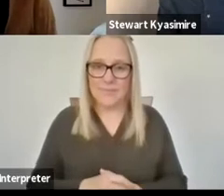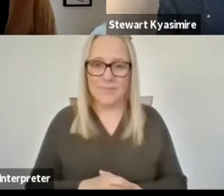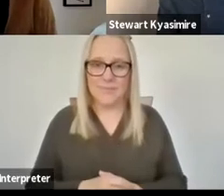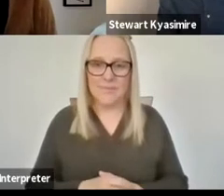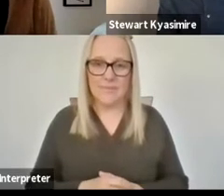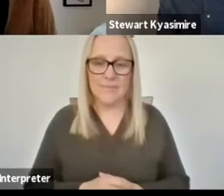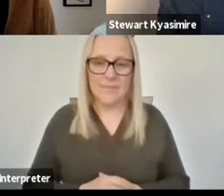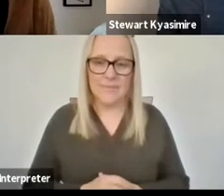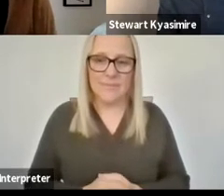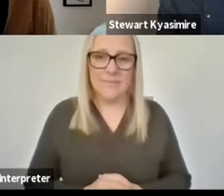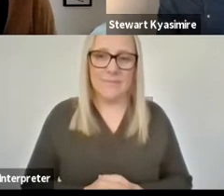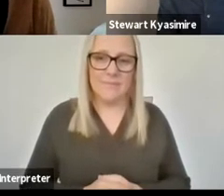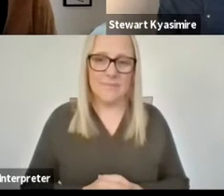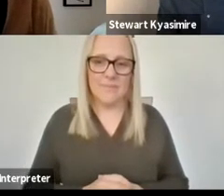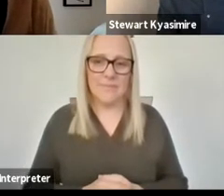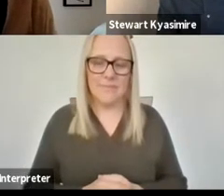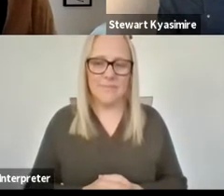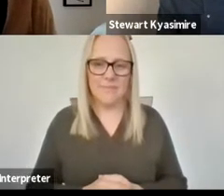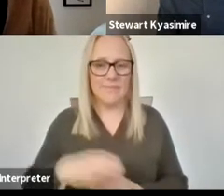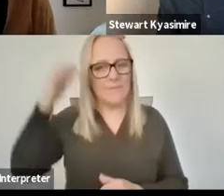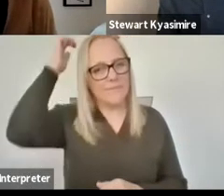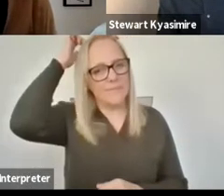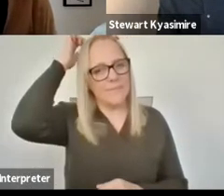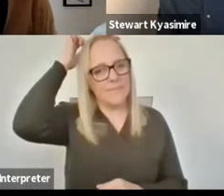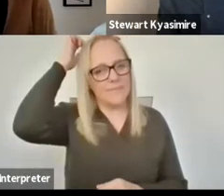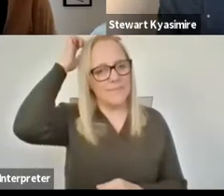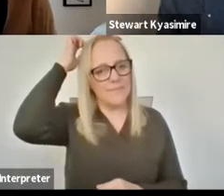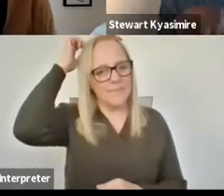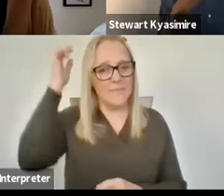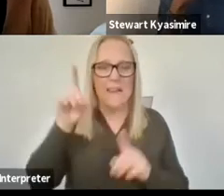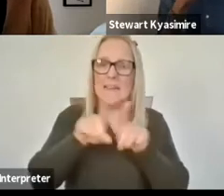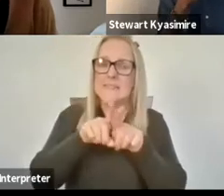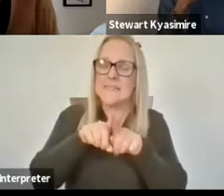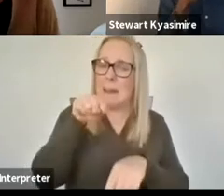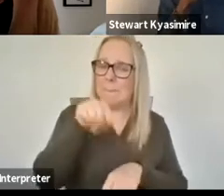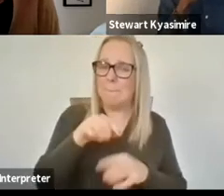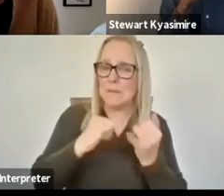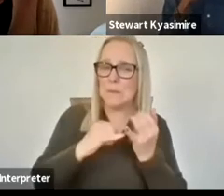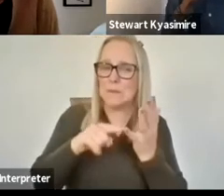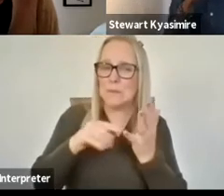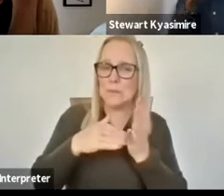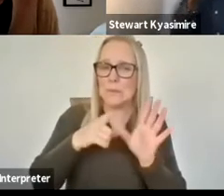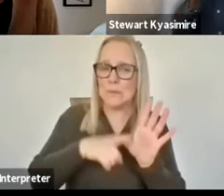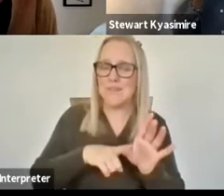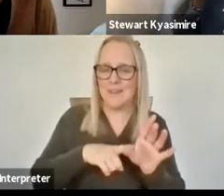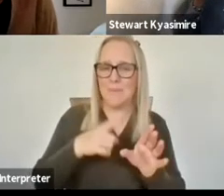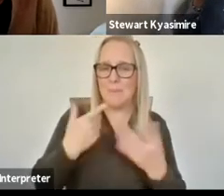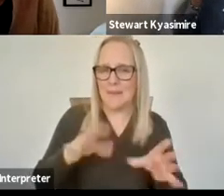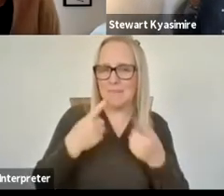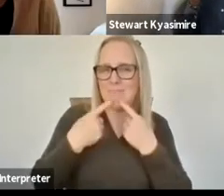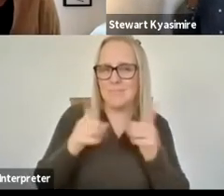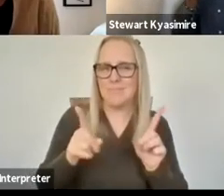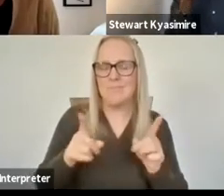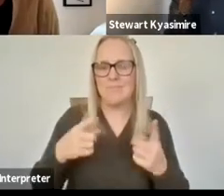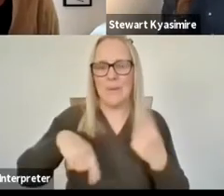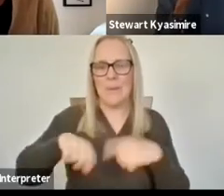it's both uh a comment to to susie about uh i agree we have to develop the